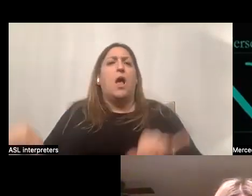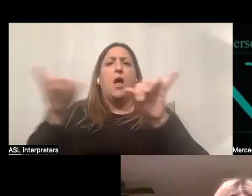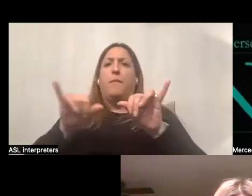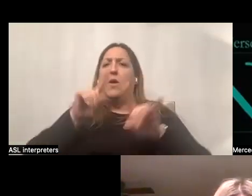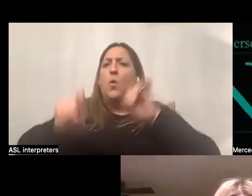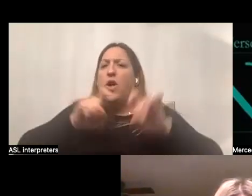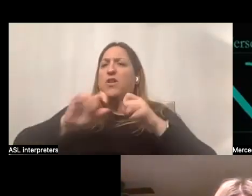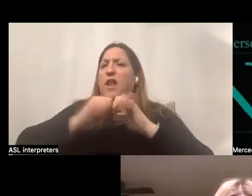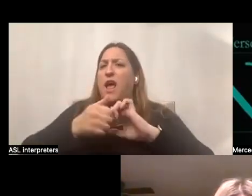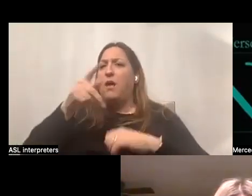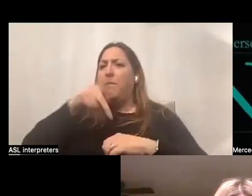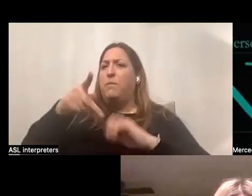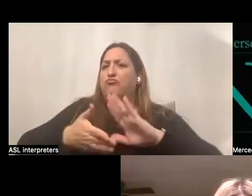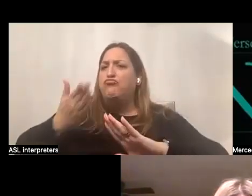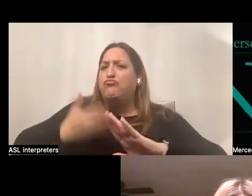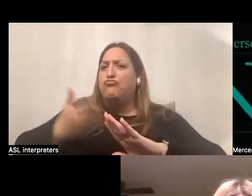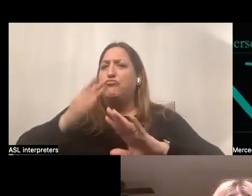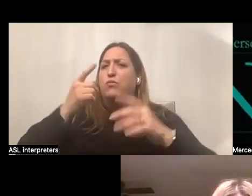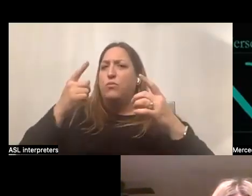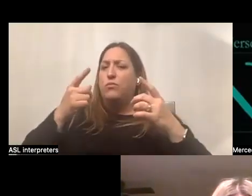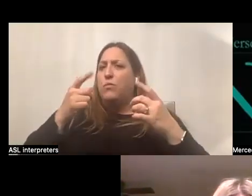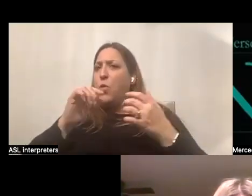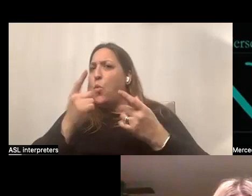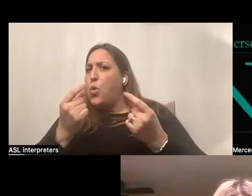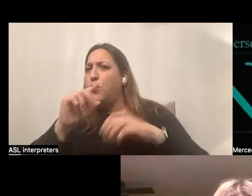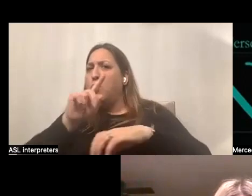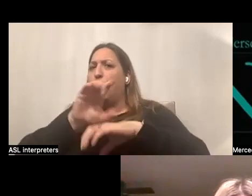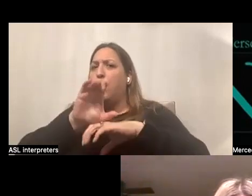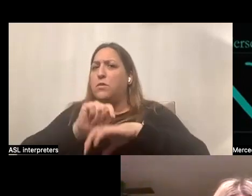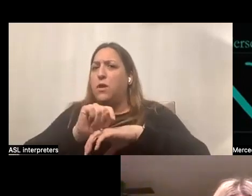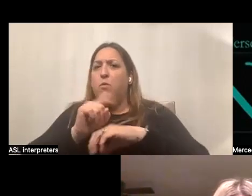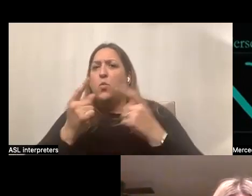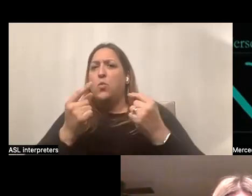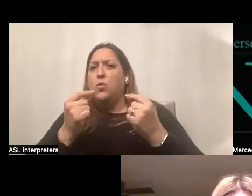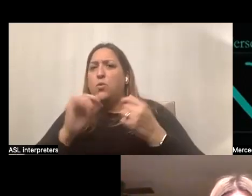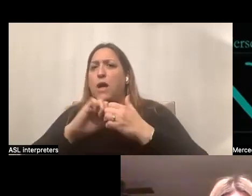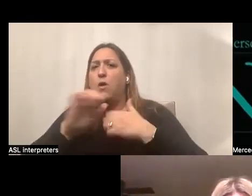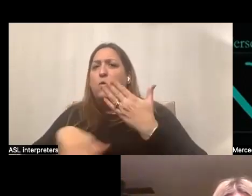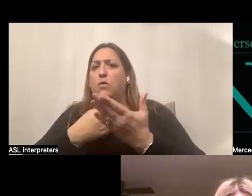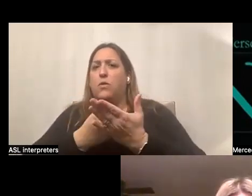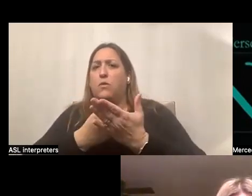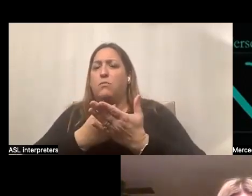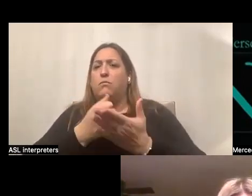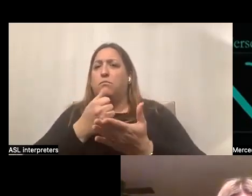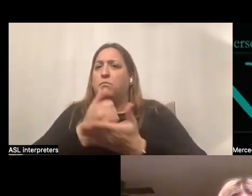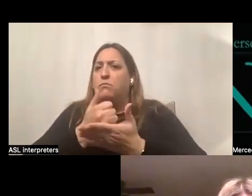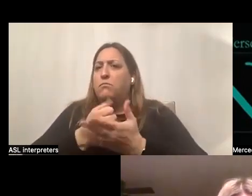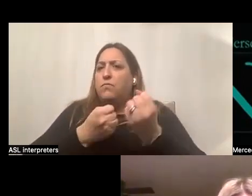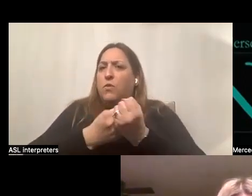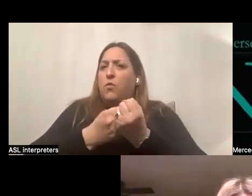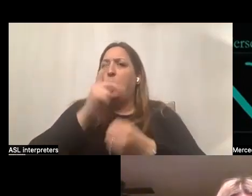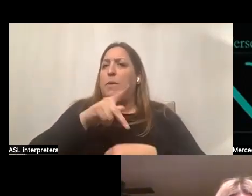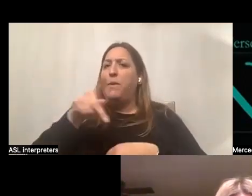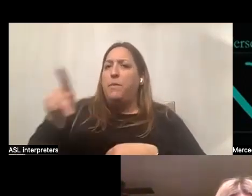works and, you know, what does the consultant do to help support that PPP program participant